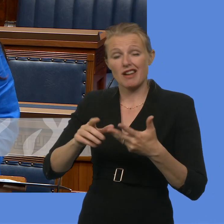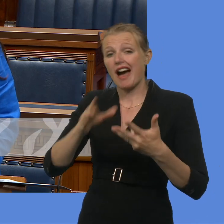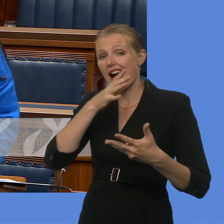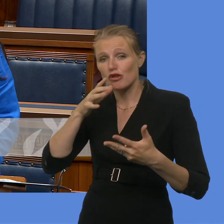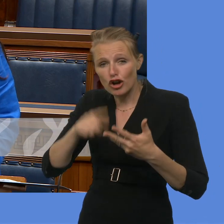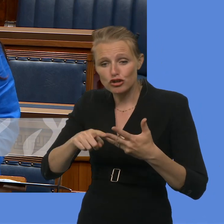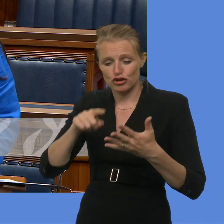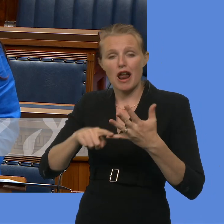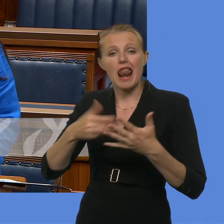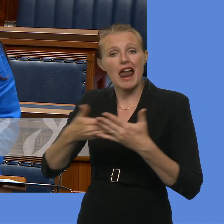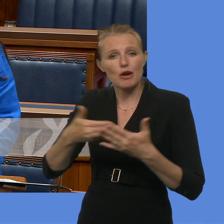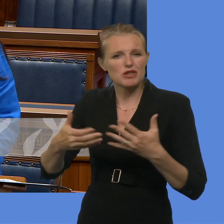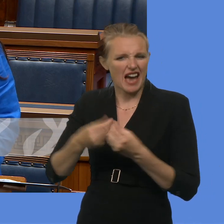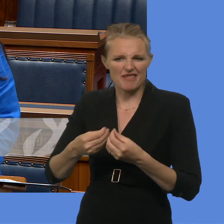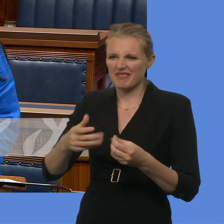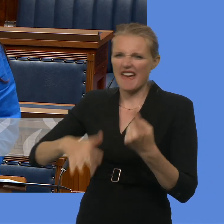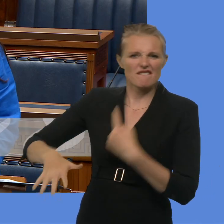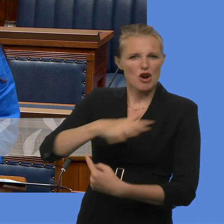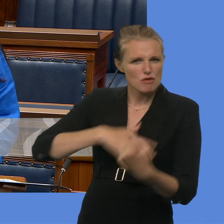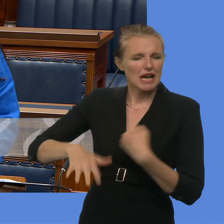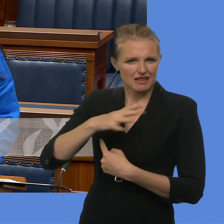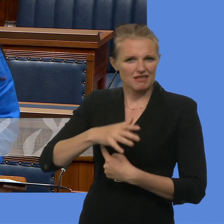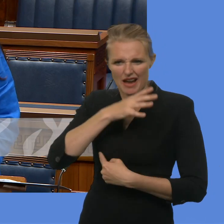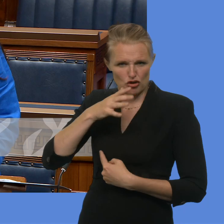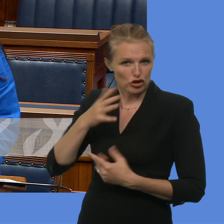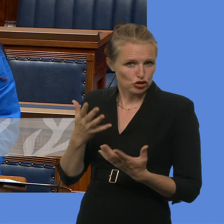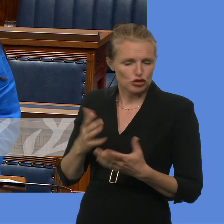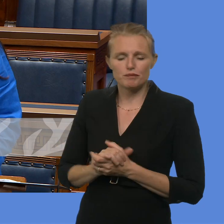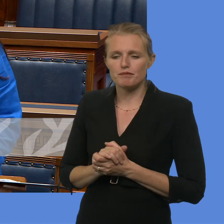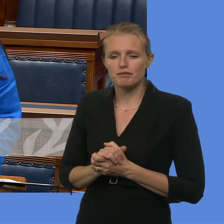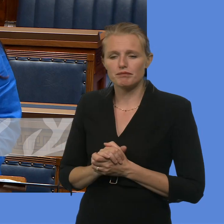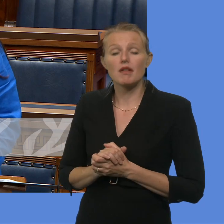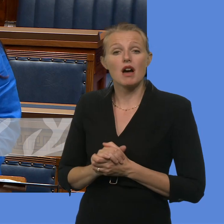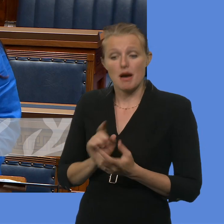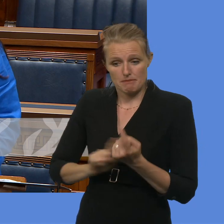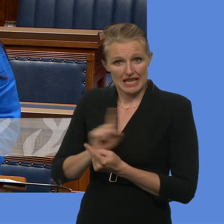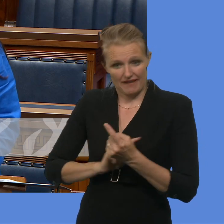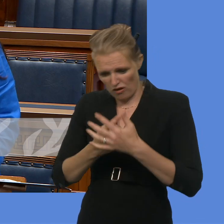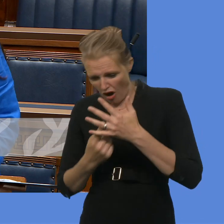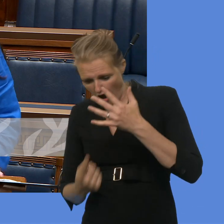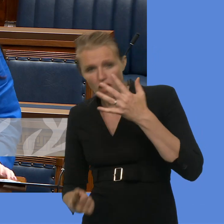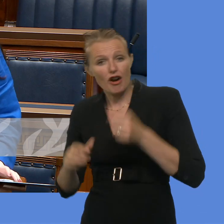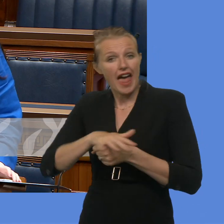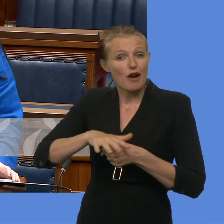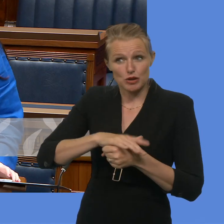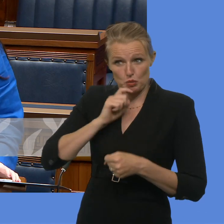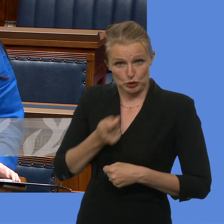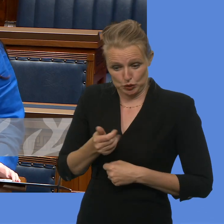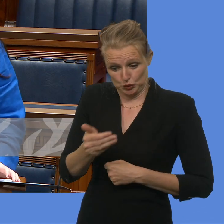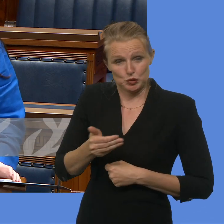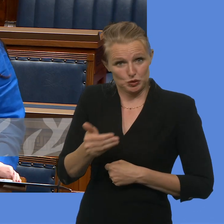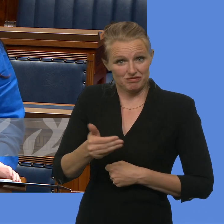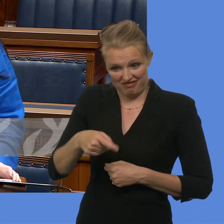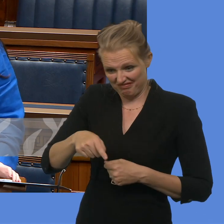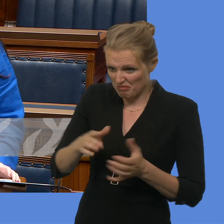Language and environmental and aquiculture, just this morning. Meetings in the remaining sectors will be taking place over the coming weeks and months.